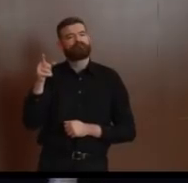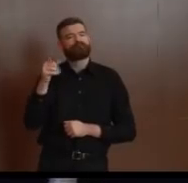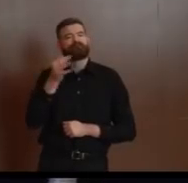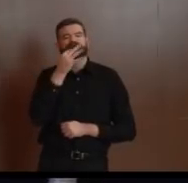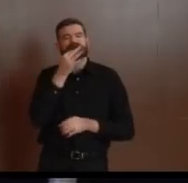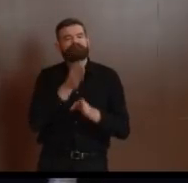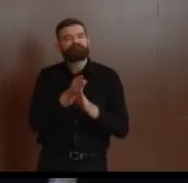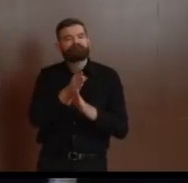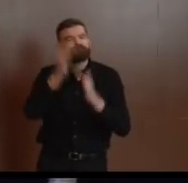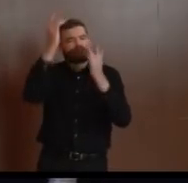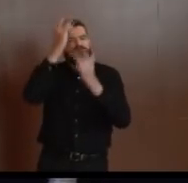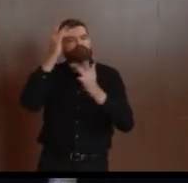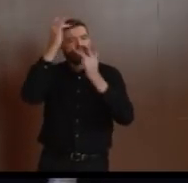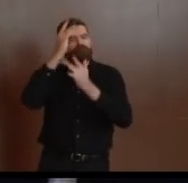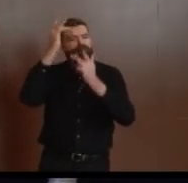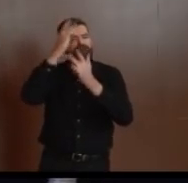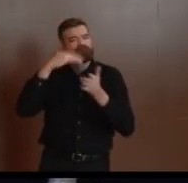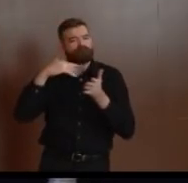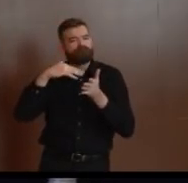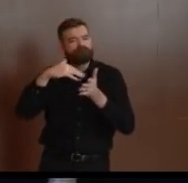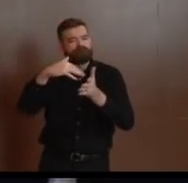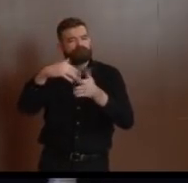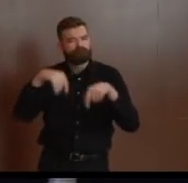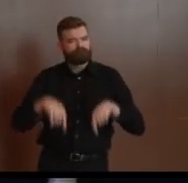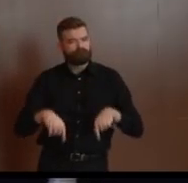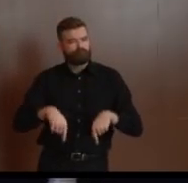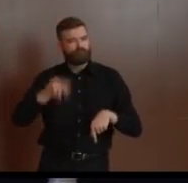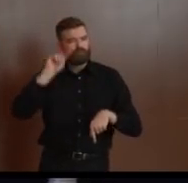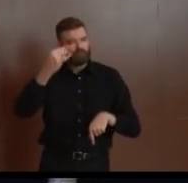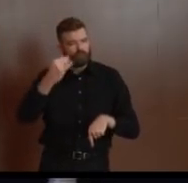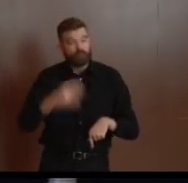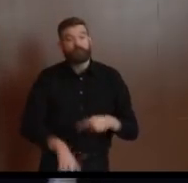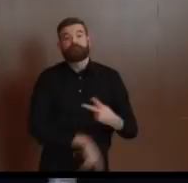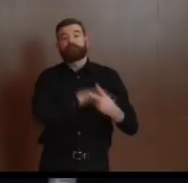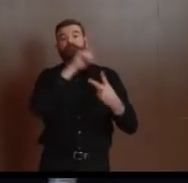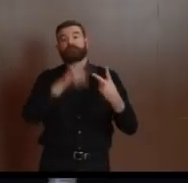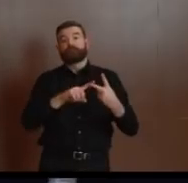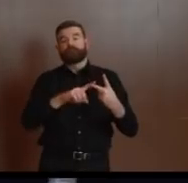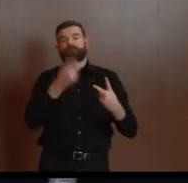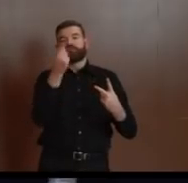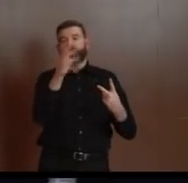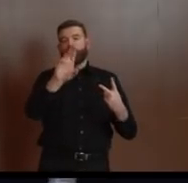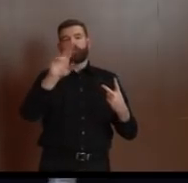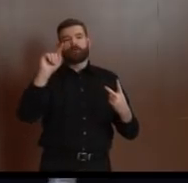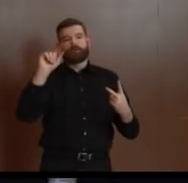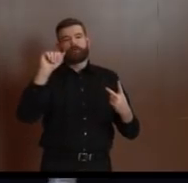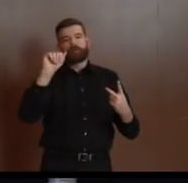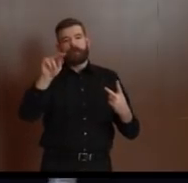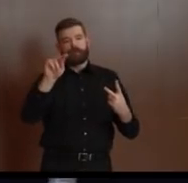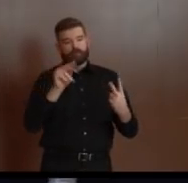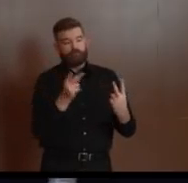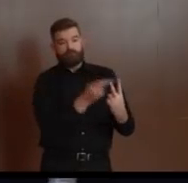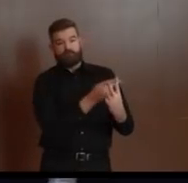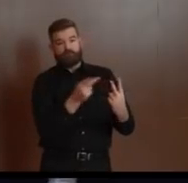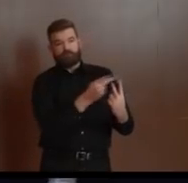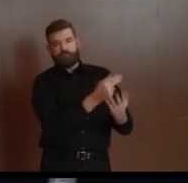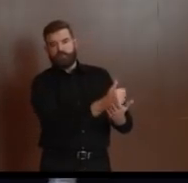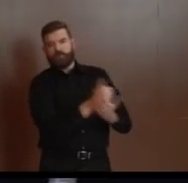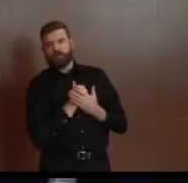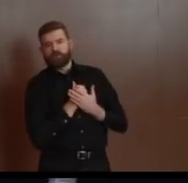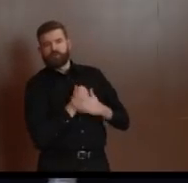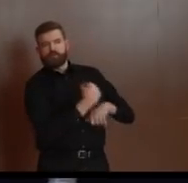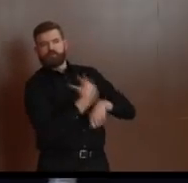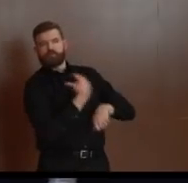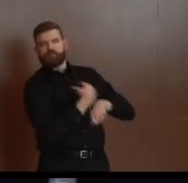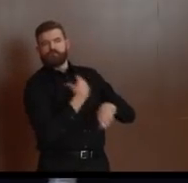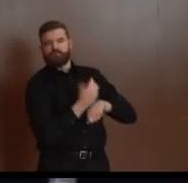and Dr. Tan, two nationally recognized epidemiologists, to help guide us through this journey. And I also want to thank all